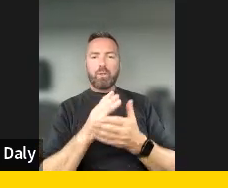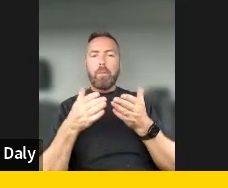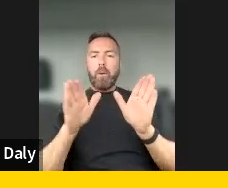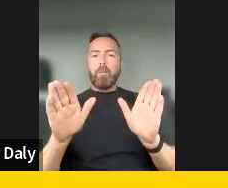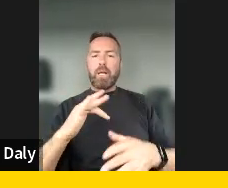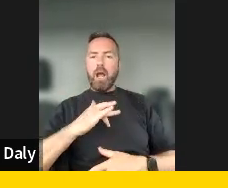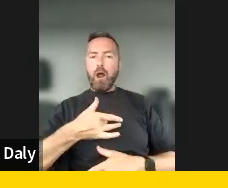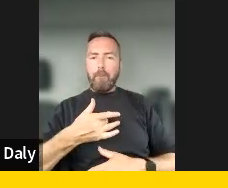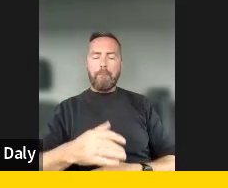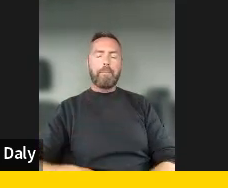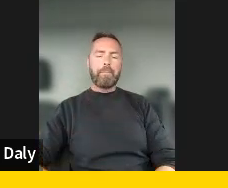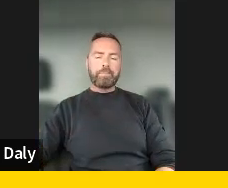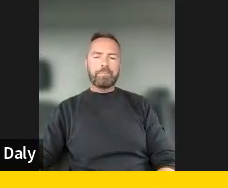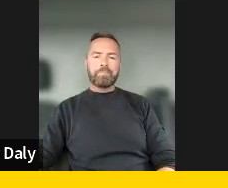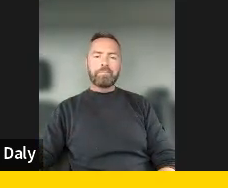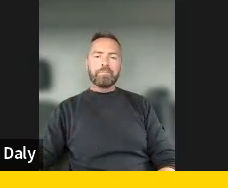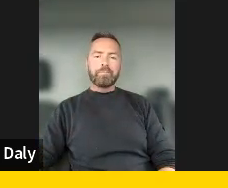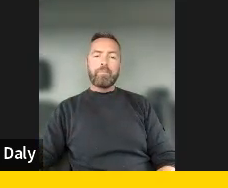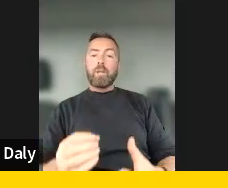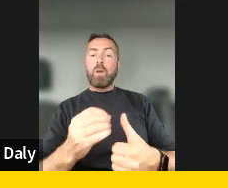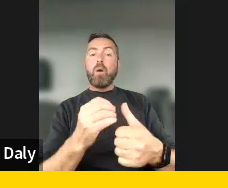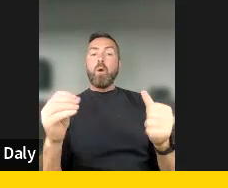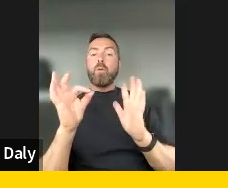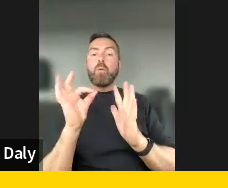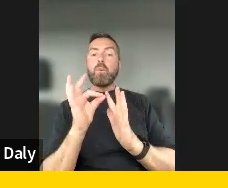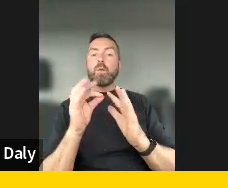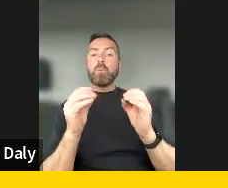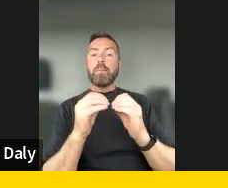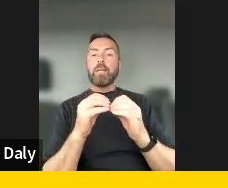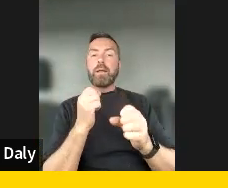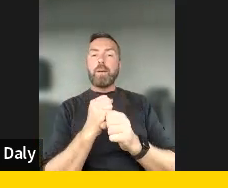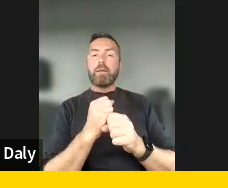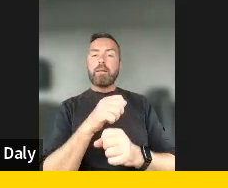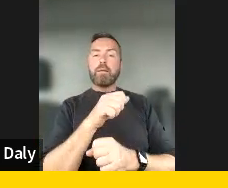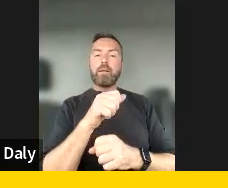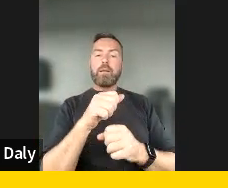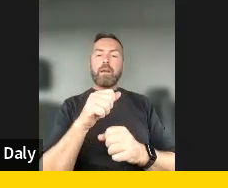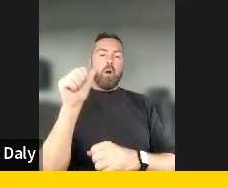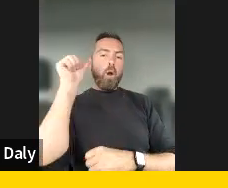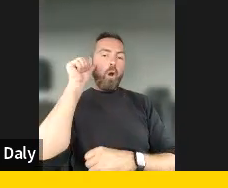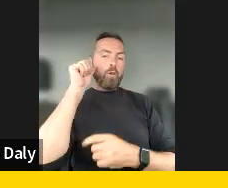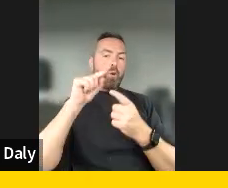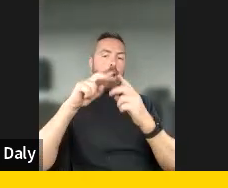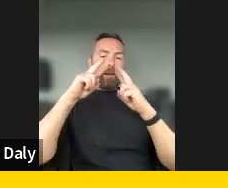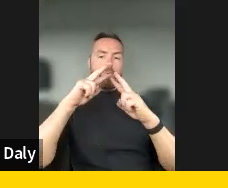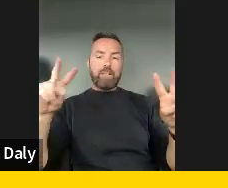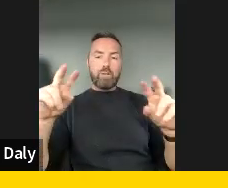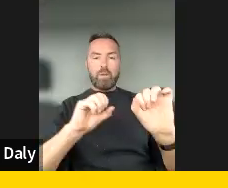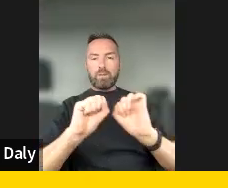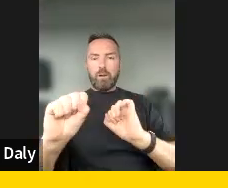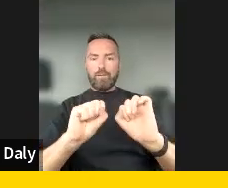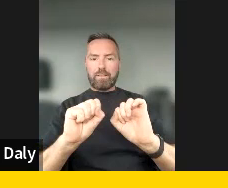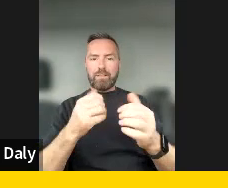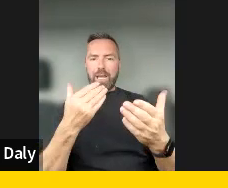Um, another, uh, point we mentioned was around audiovisual media services. So how to regulate this